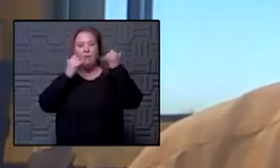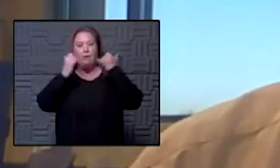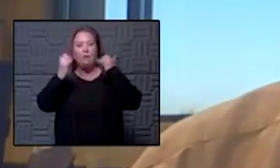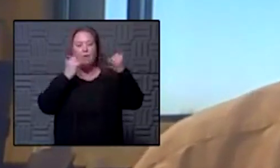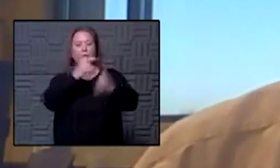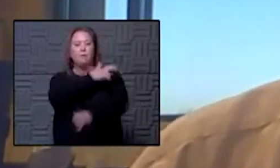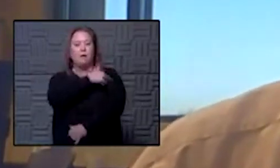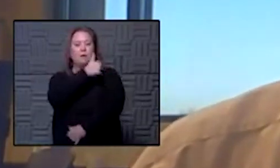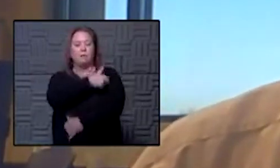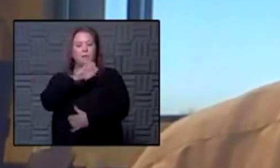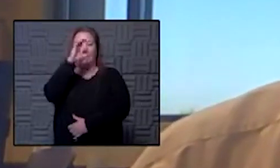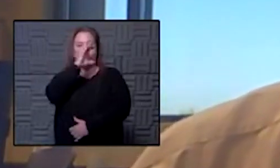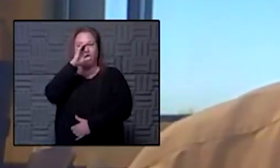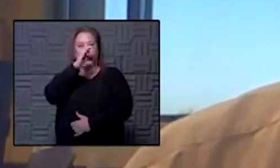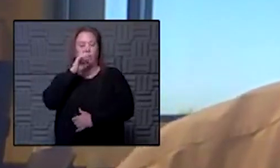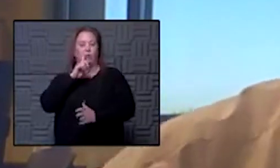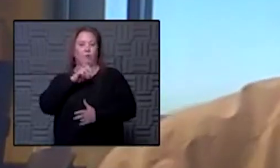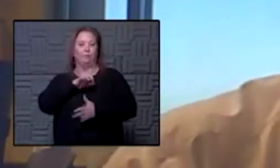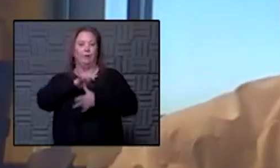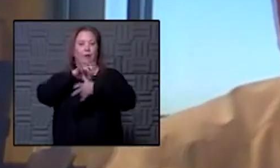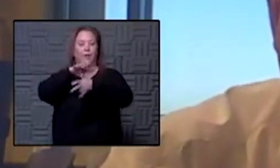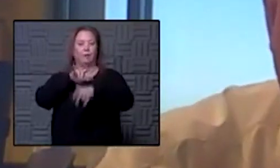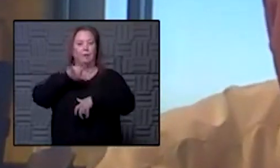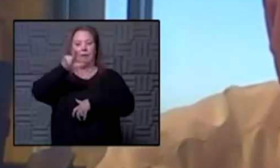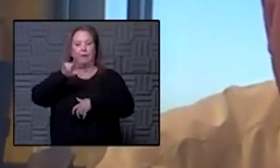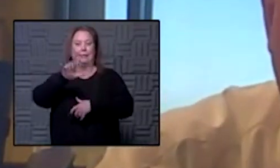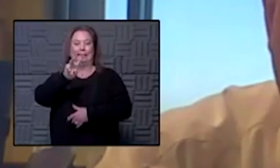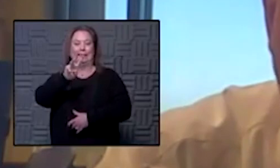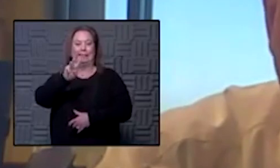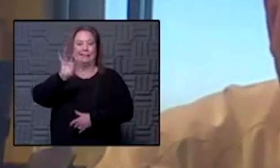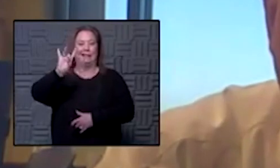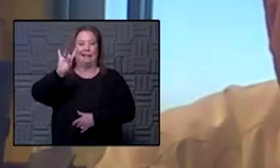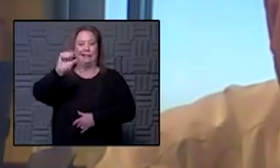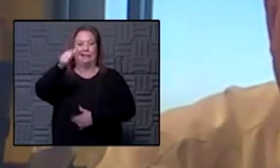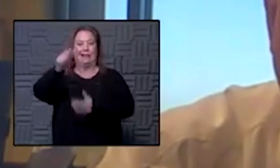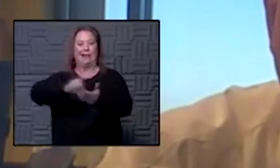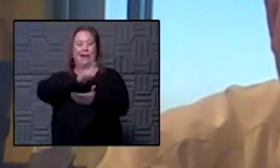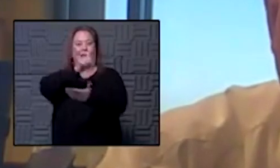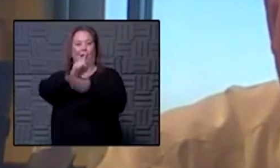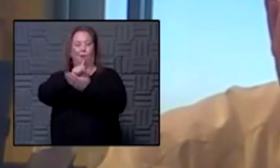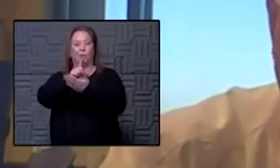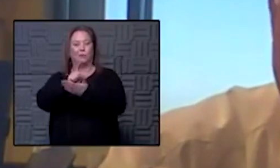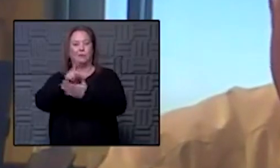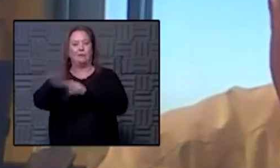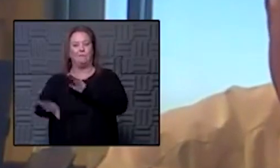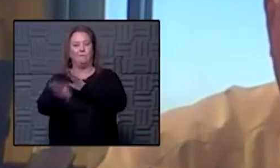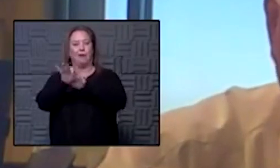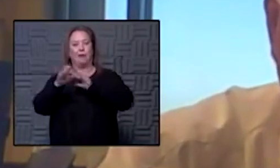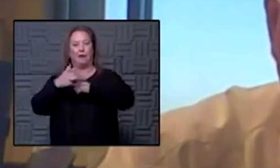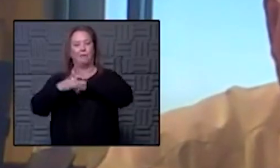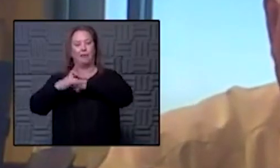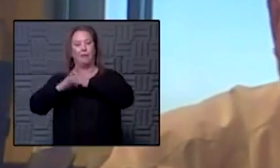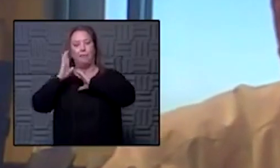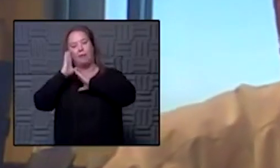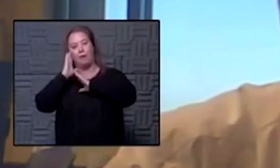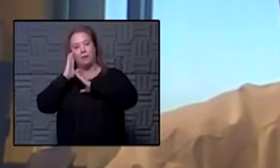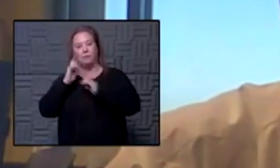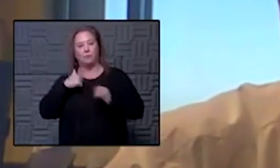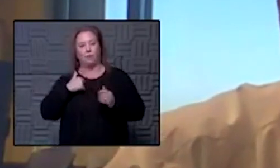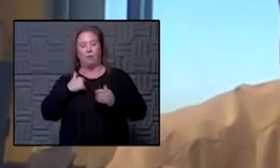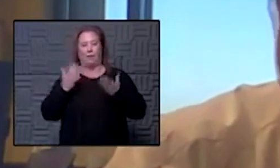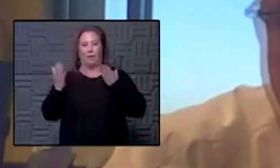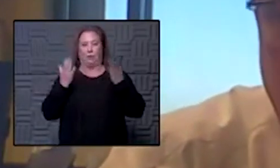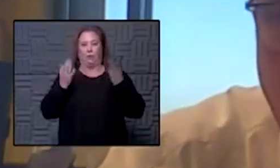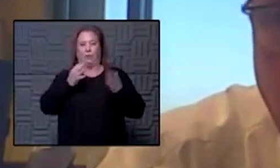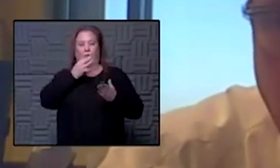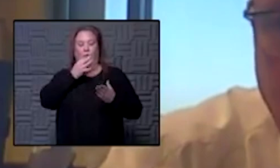hospital hospital and take six eight ten hours to find a bed we're bringing in a service that we think will be fully functional within the